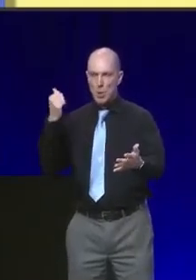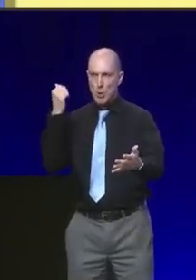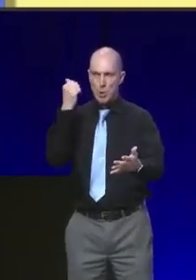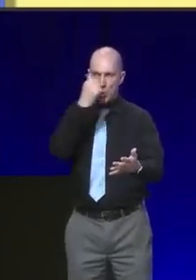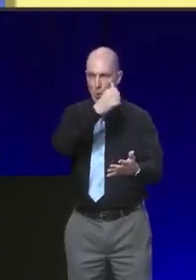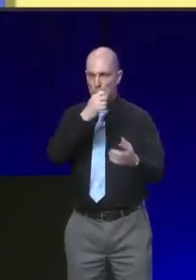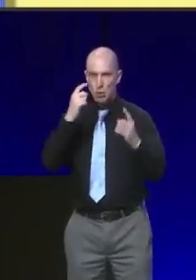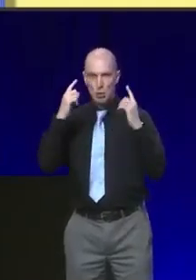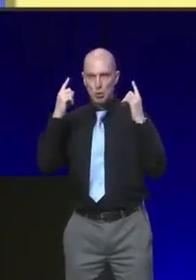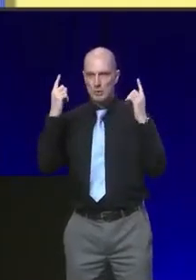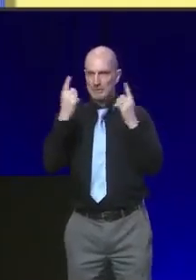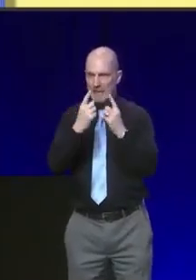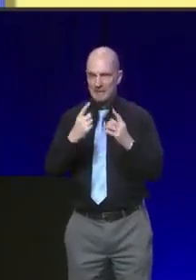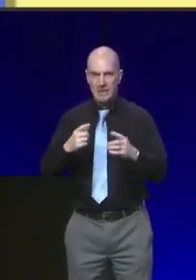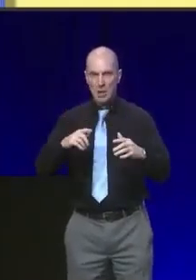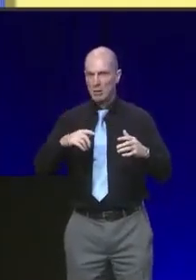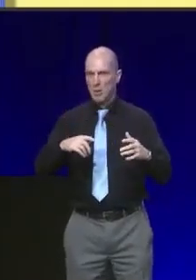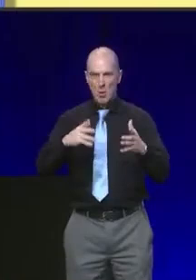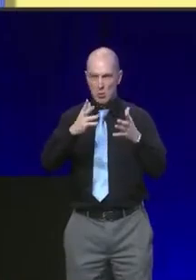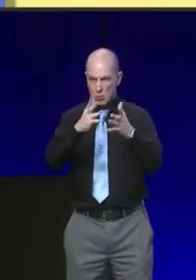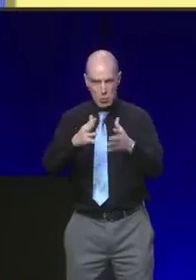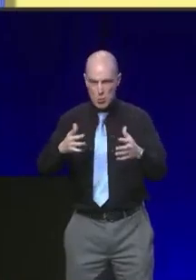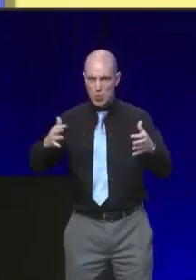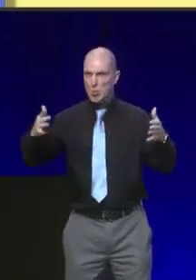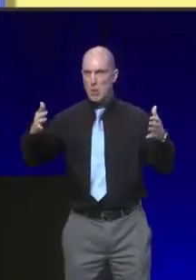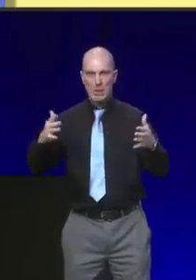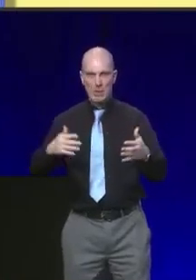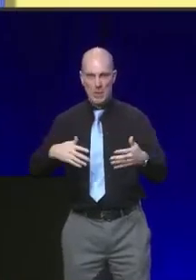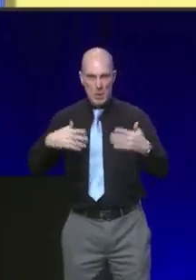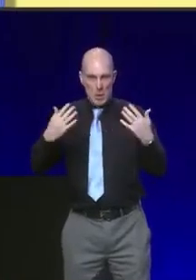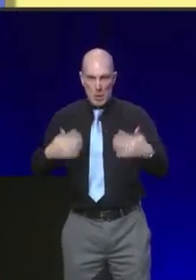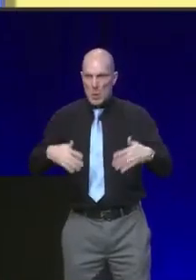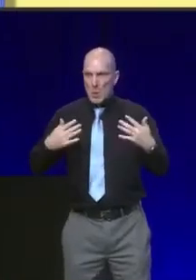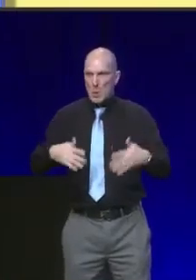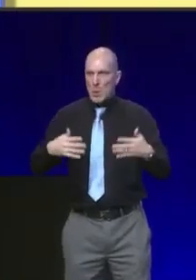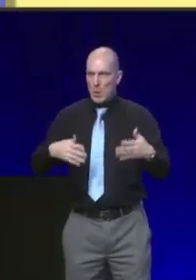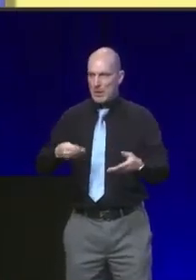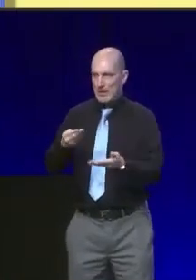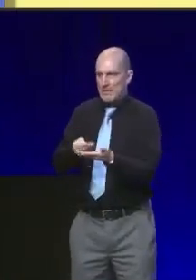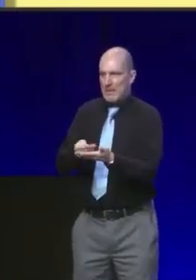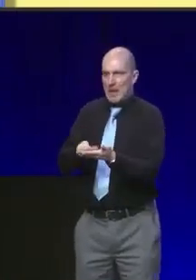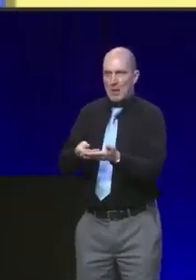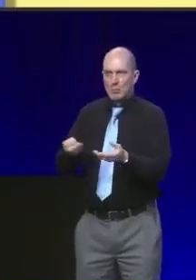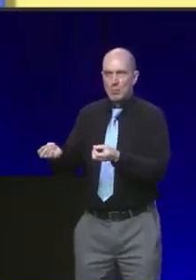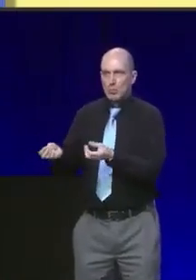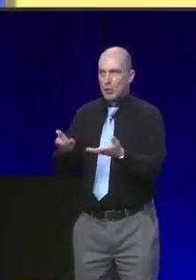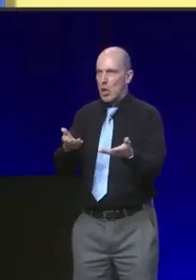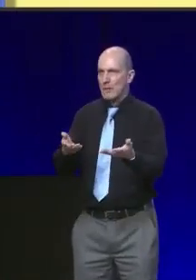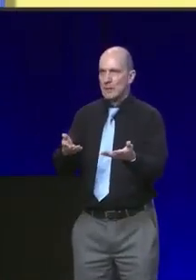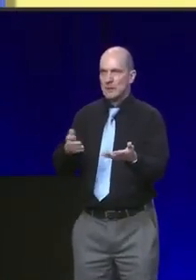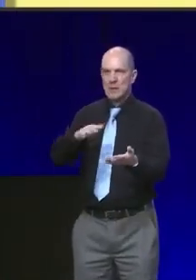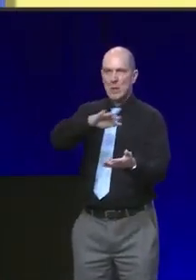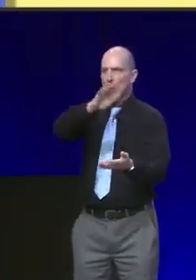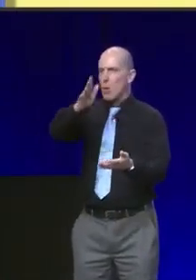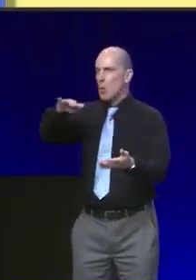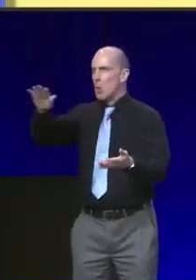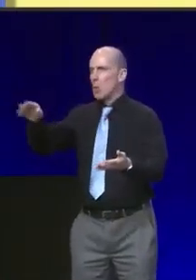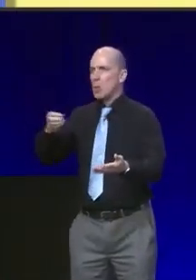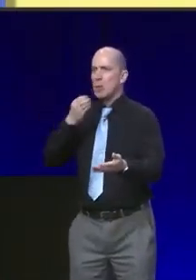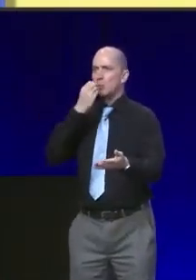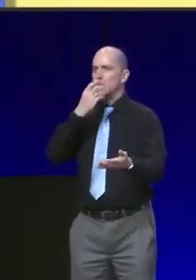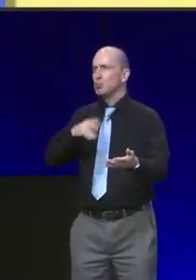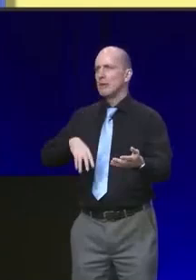universities, thriving financial and business services, magnificent cities and breathtaking scenery for the best